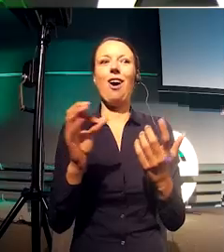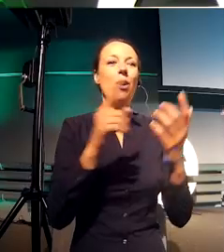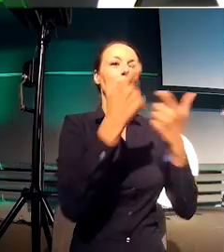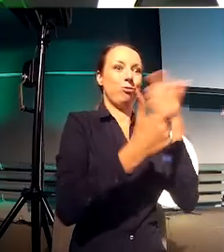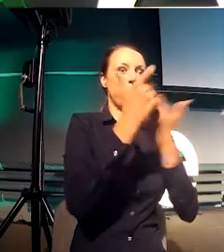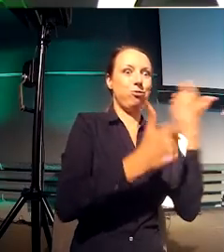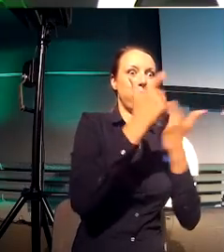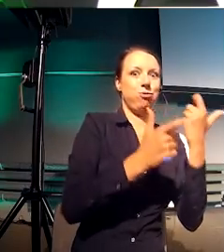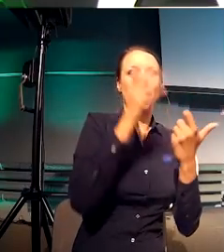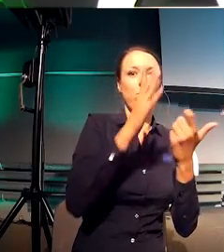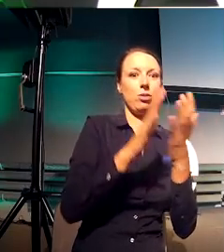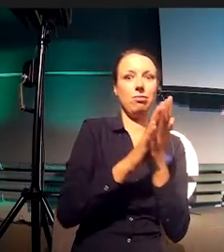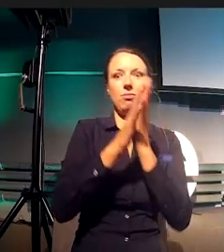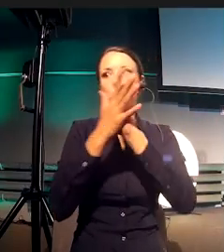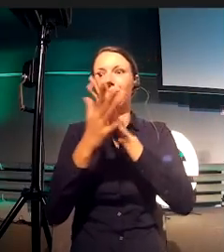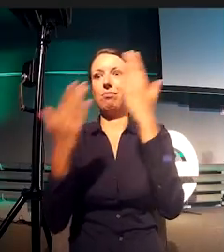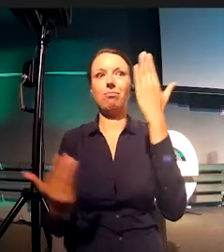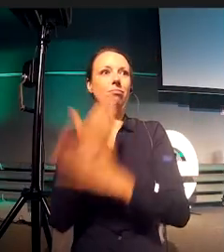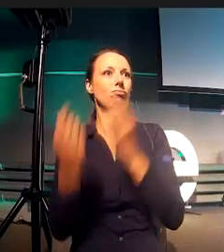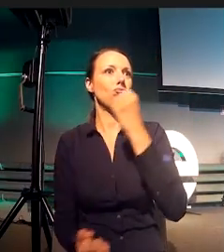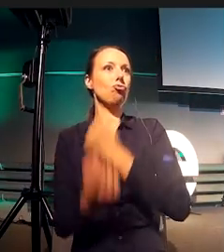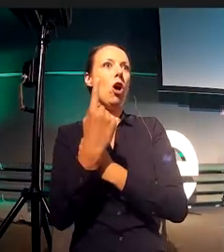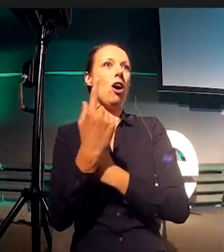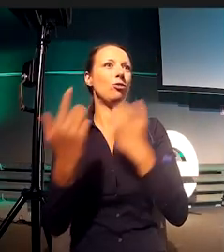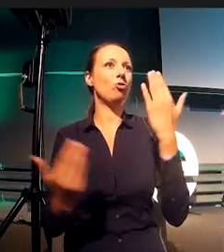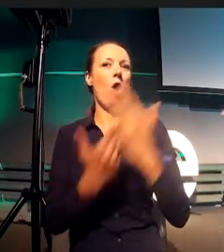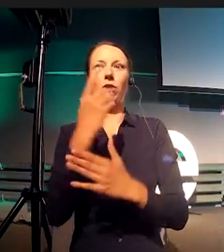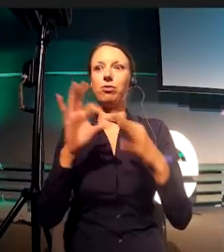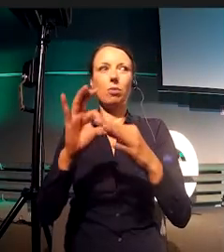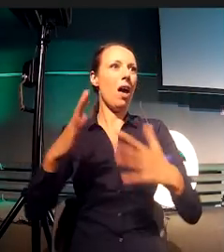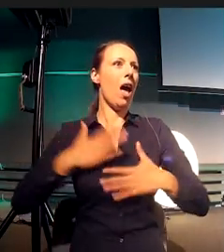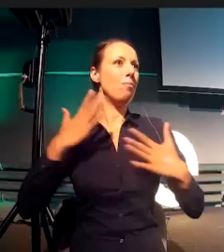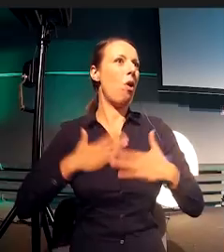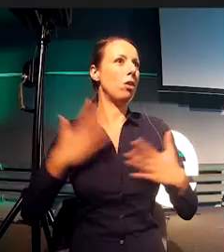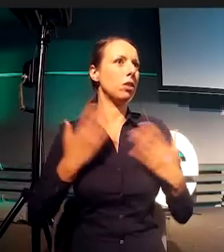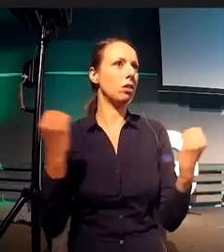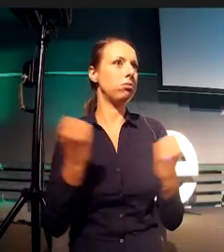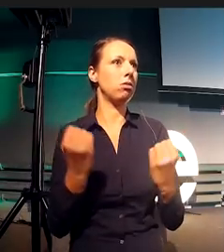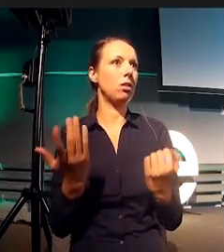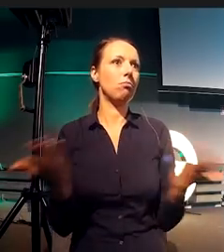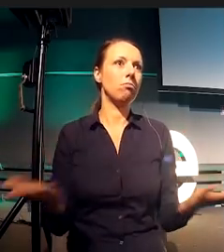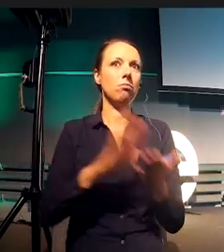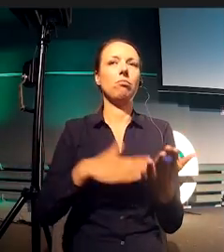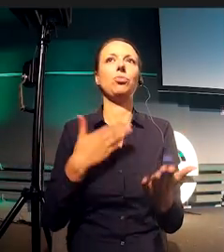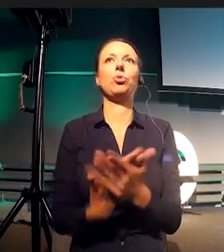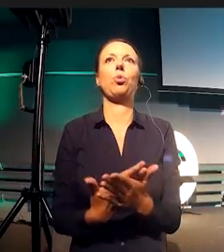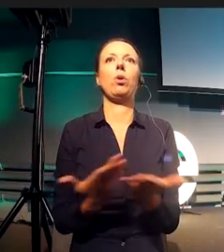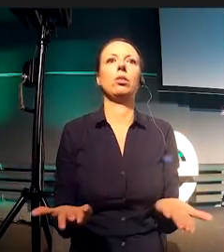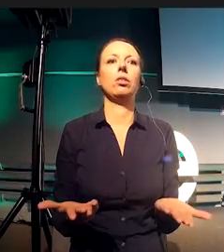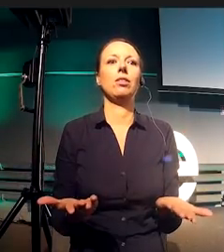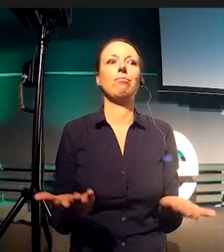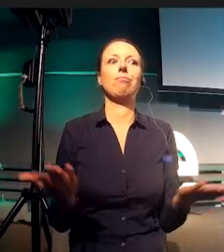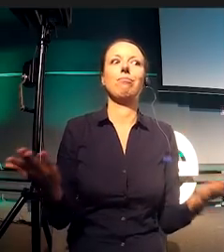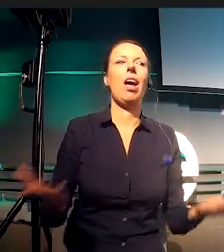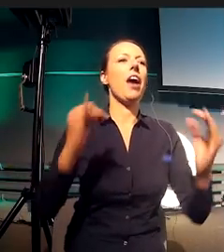funny, emotional. Like, you have a shark fin. What can connect to a shark fin? And then you see that the people